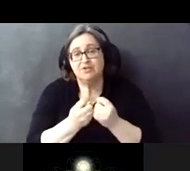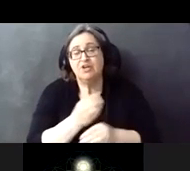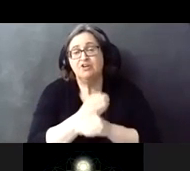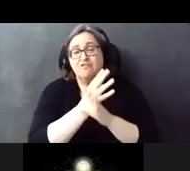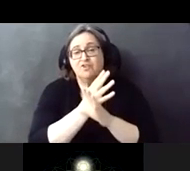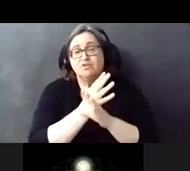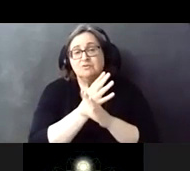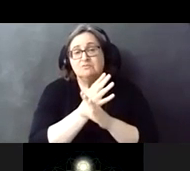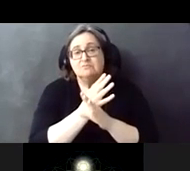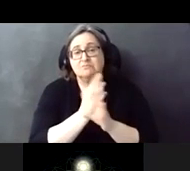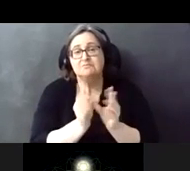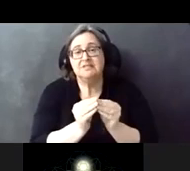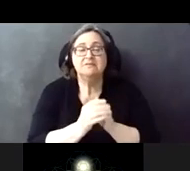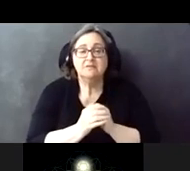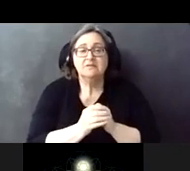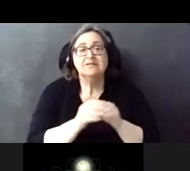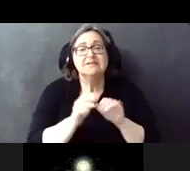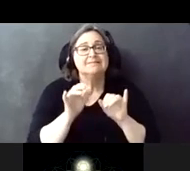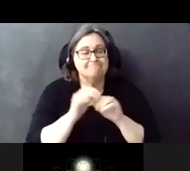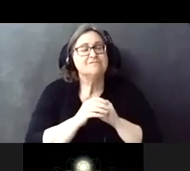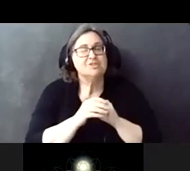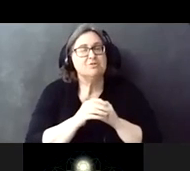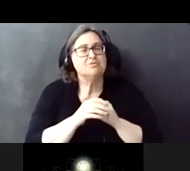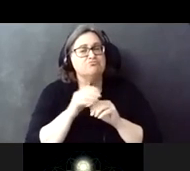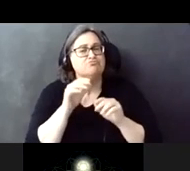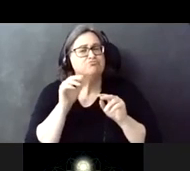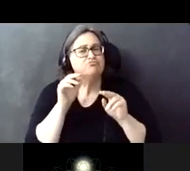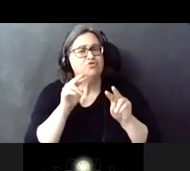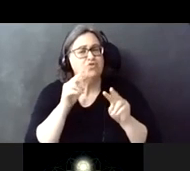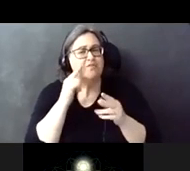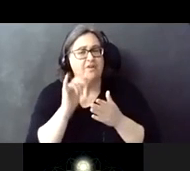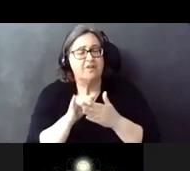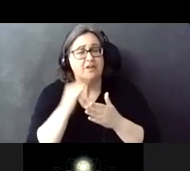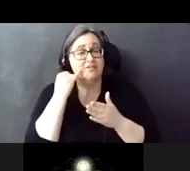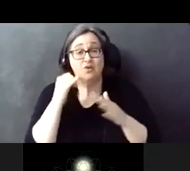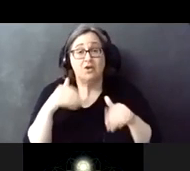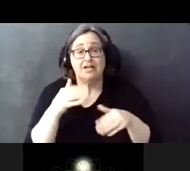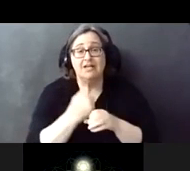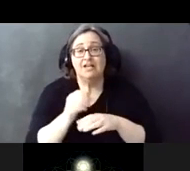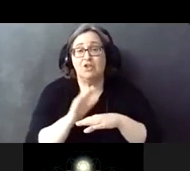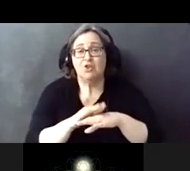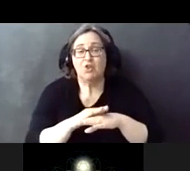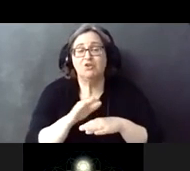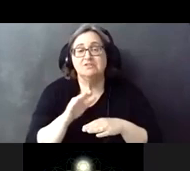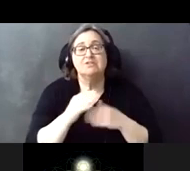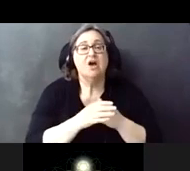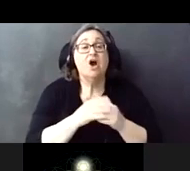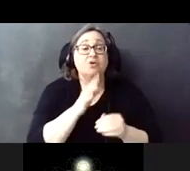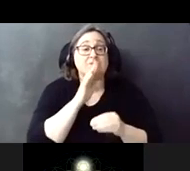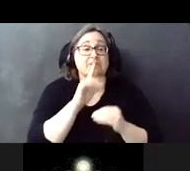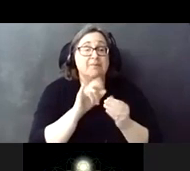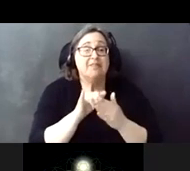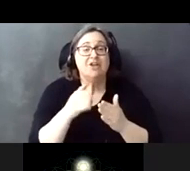virtual setting um so stay tuned for those as well if you're if you're not already getting those alerts um speaking of which um